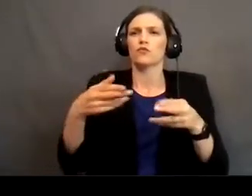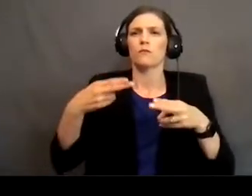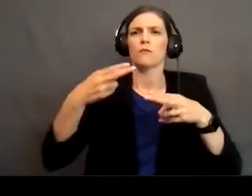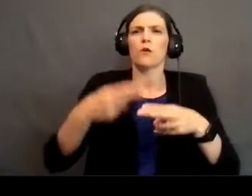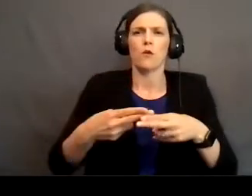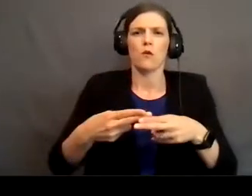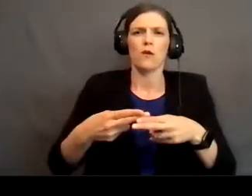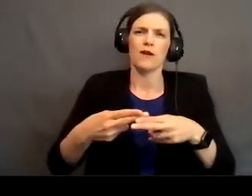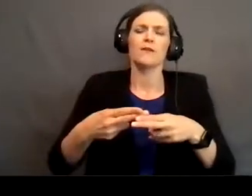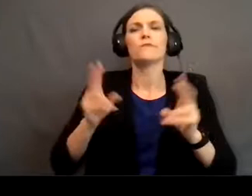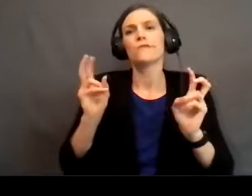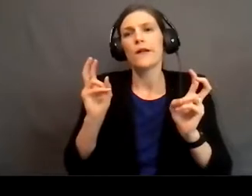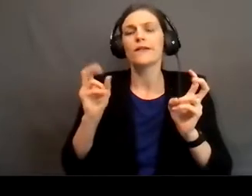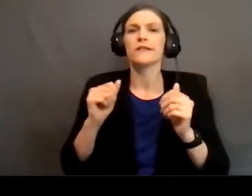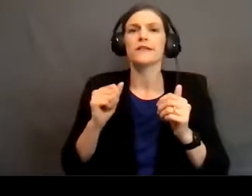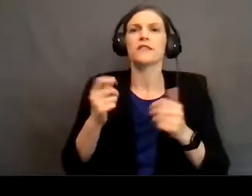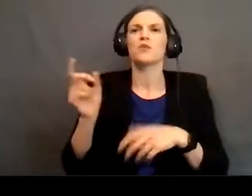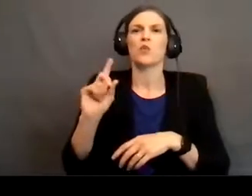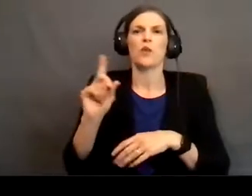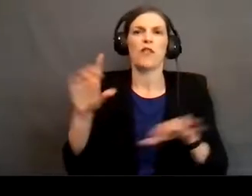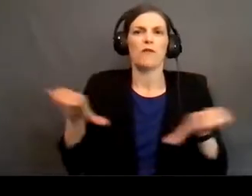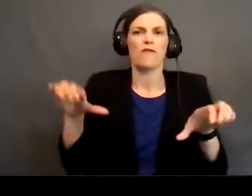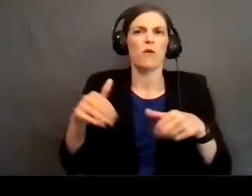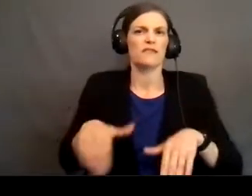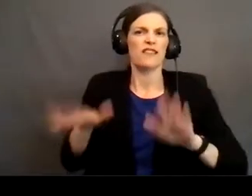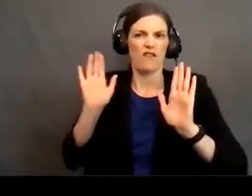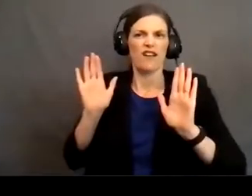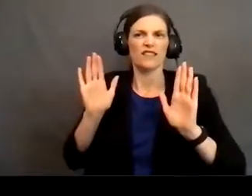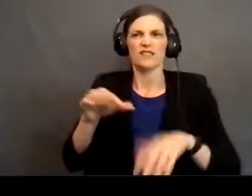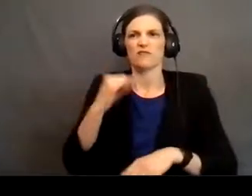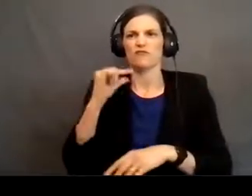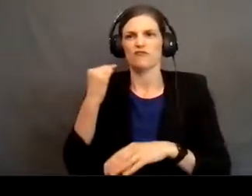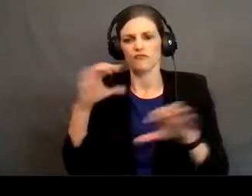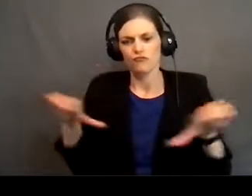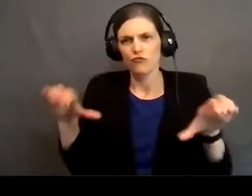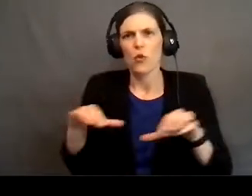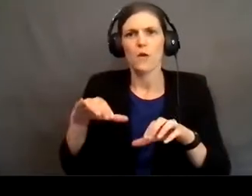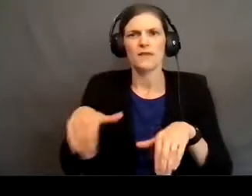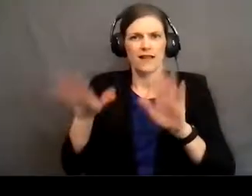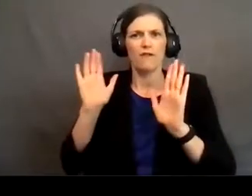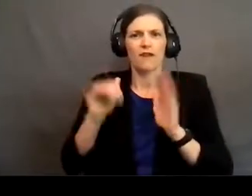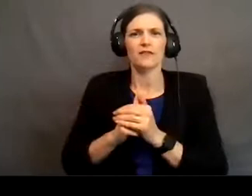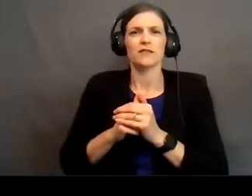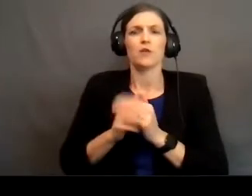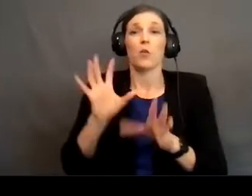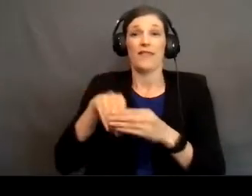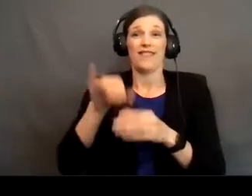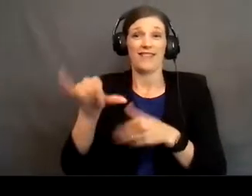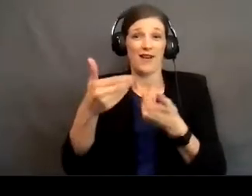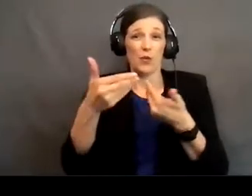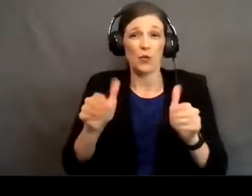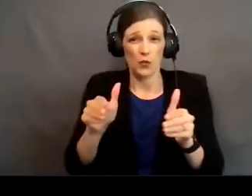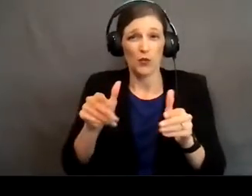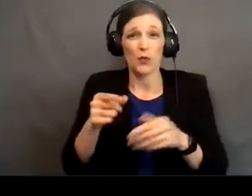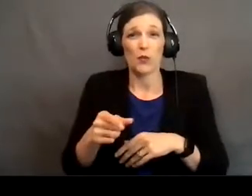room... Well, it's where they performed sacrifices. where the priests performed their sacrifices. And within that room in the temple, there